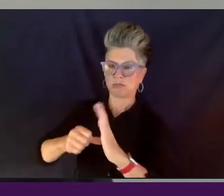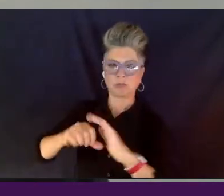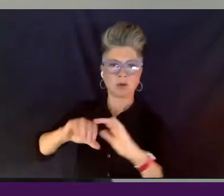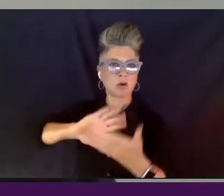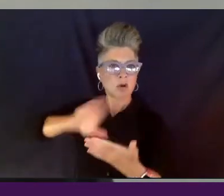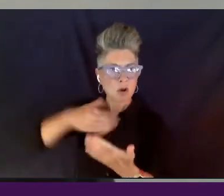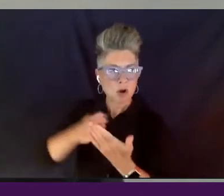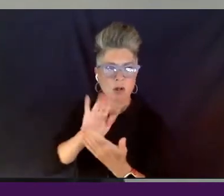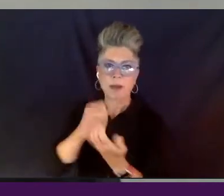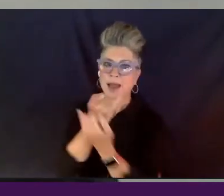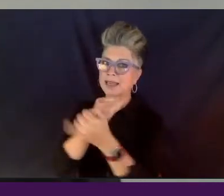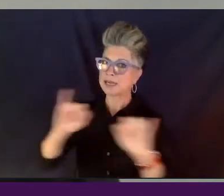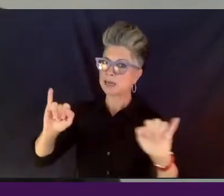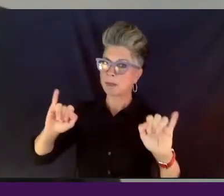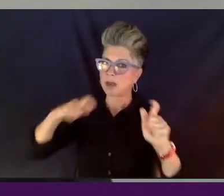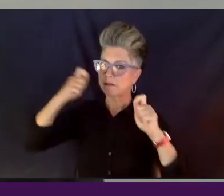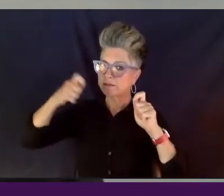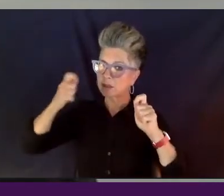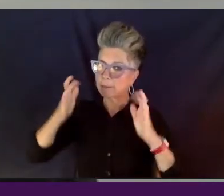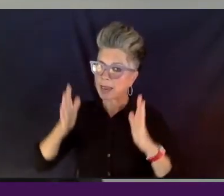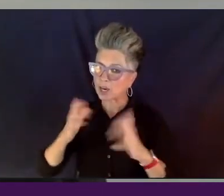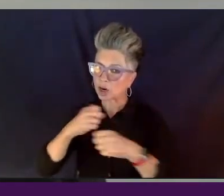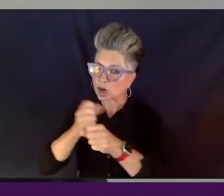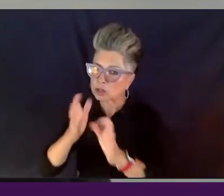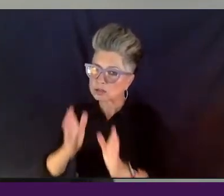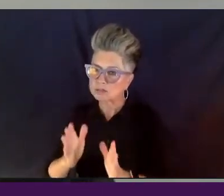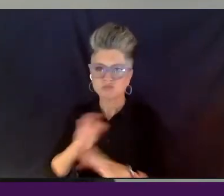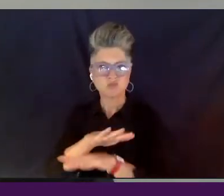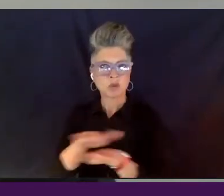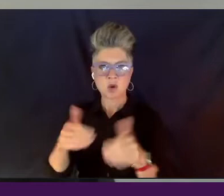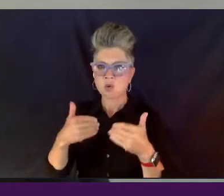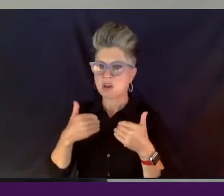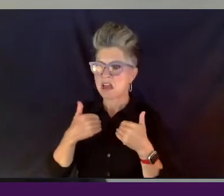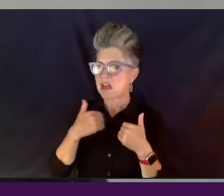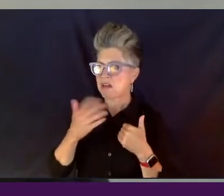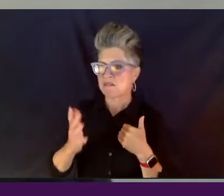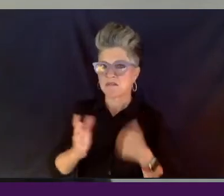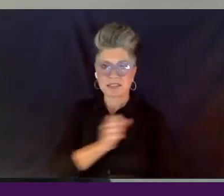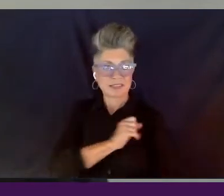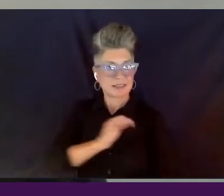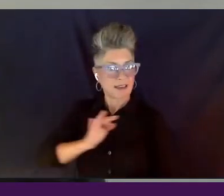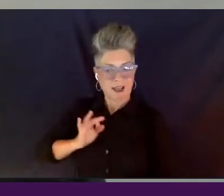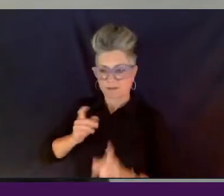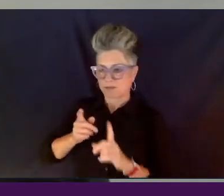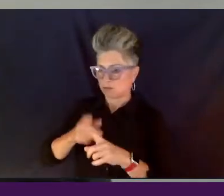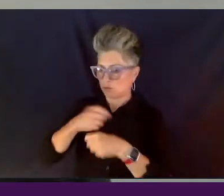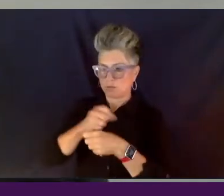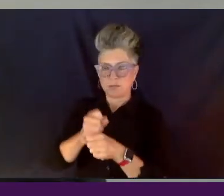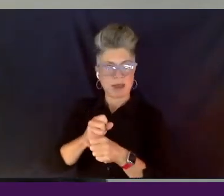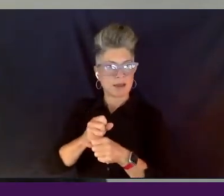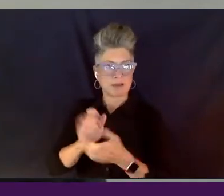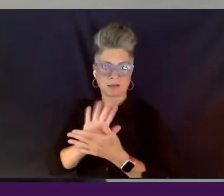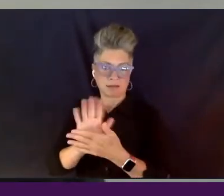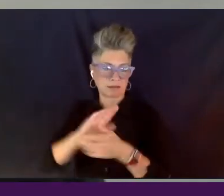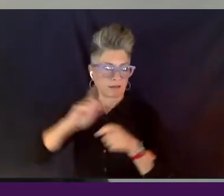independent filmmakers. We don't have a sort of staff on board to make films here. And so we're always looking to collaborate